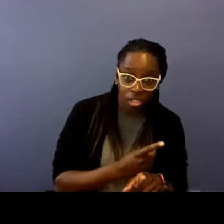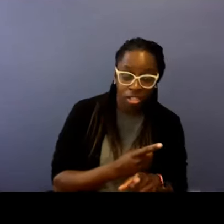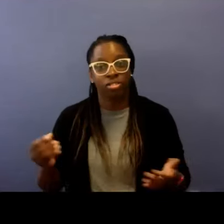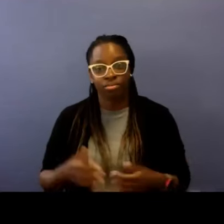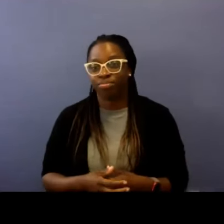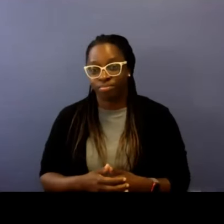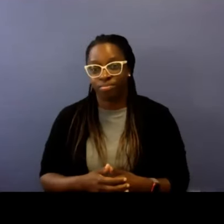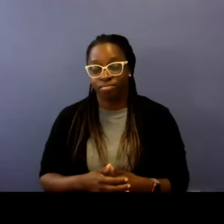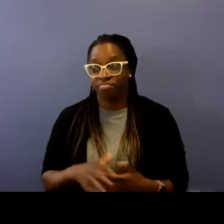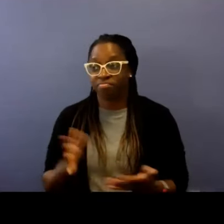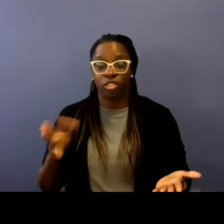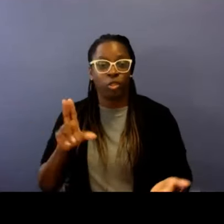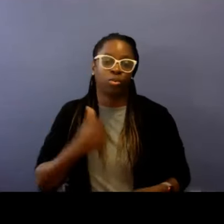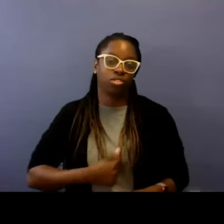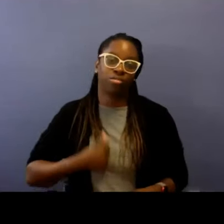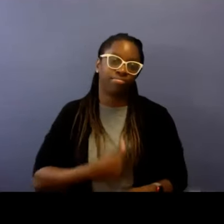doing what's right.